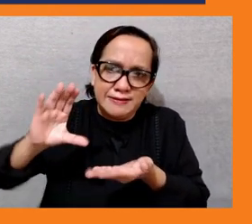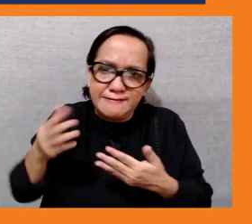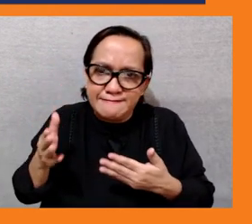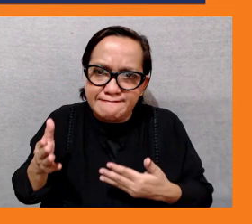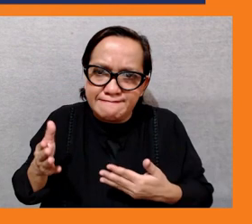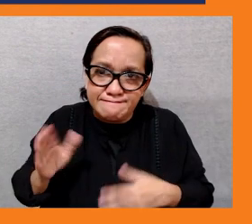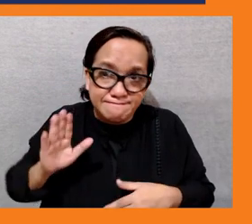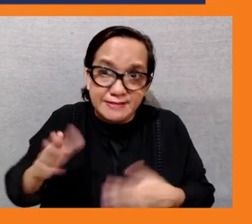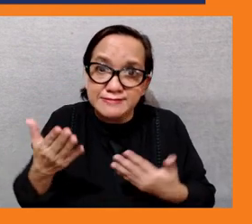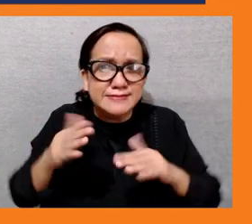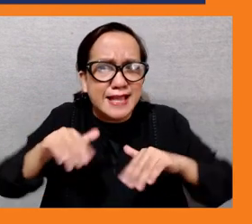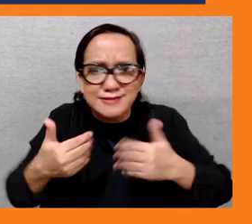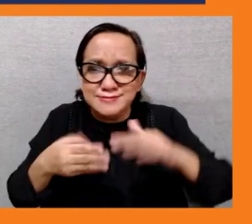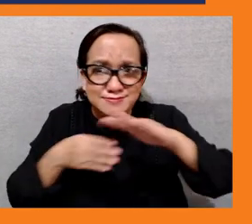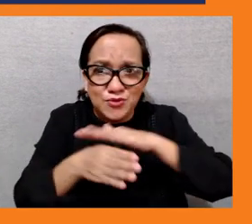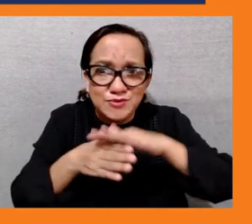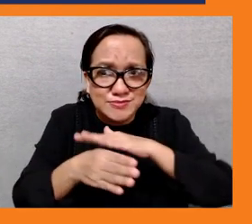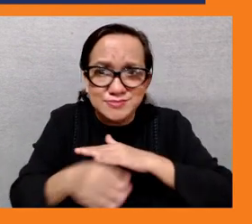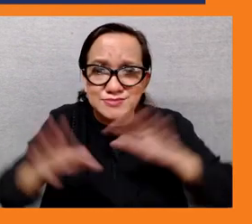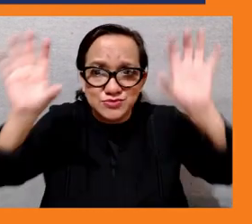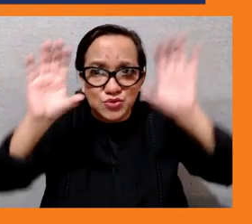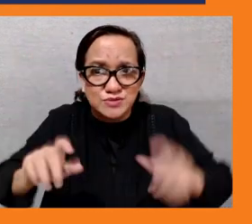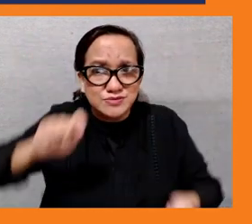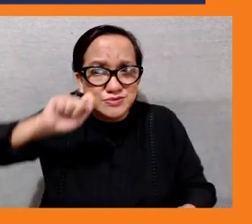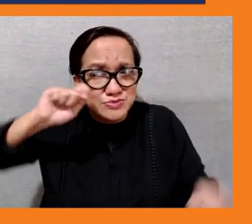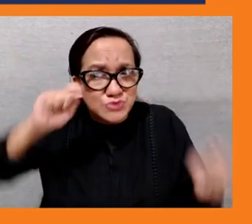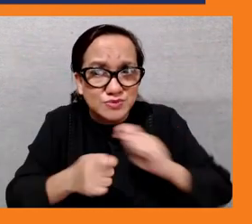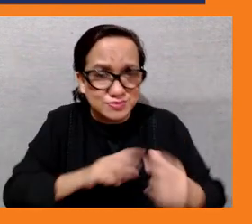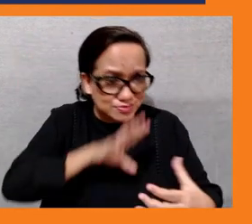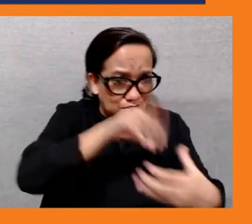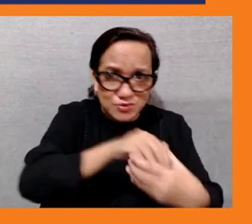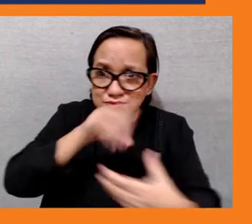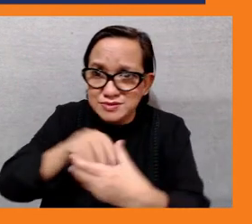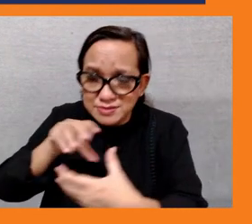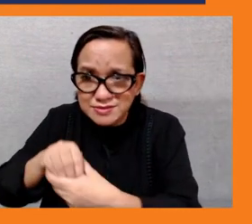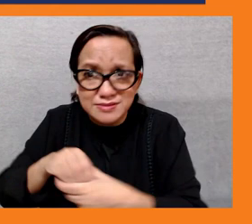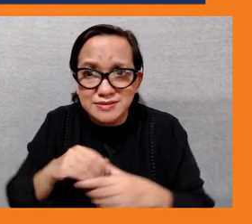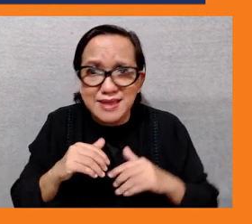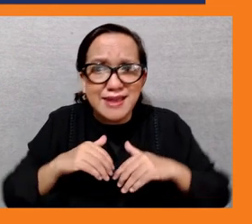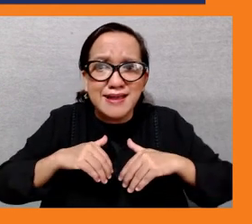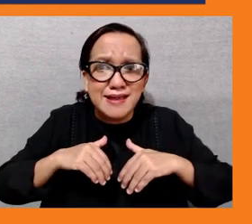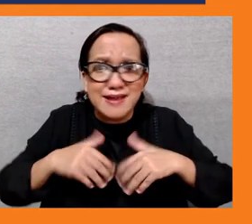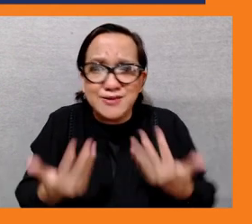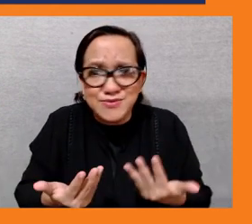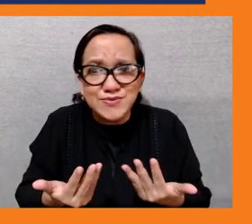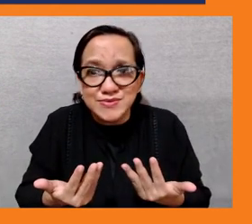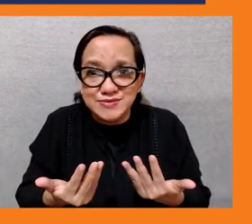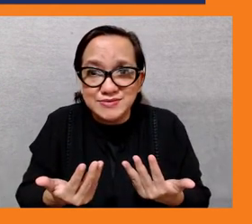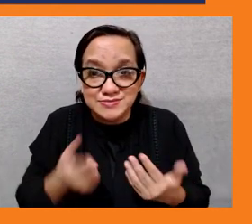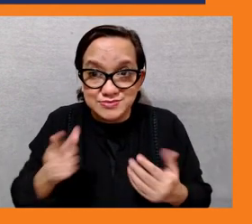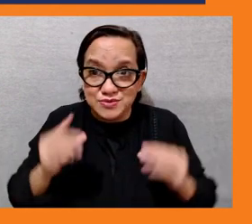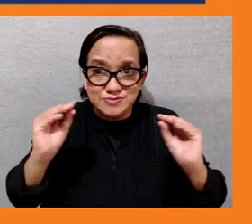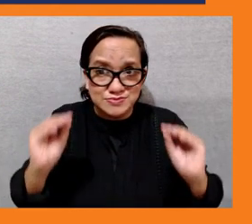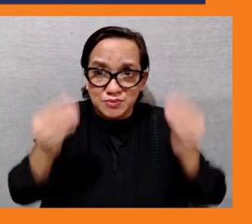participate on your related programs that um that we are doing uh at youth for asia so yeah hopefully that answers